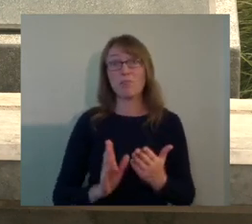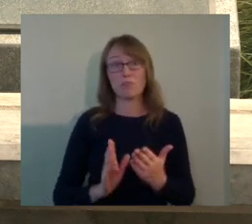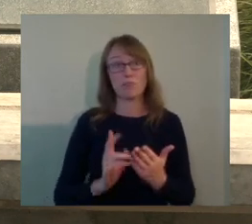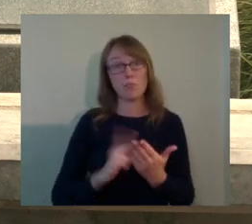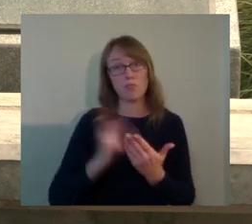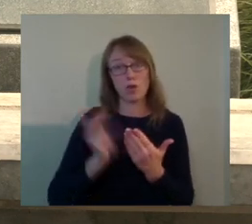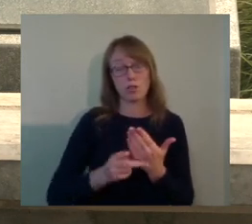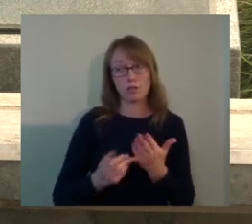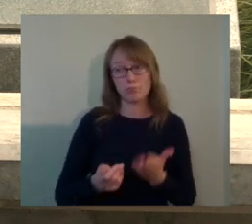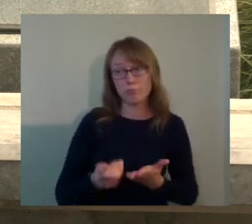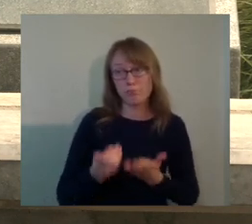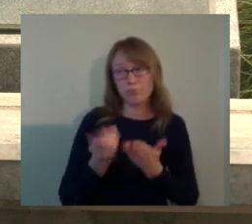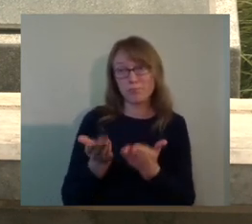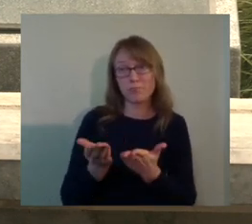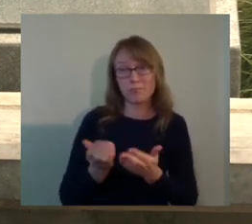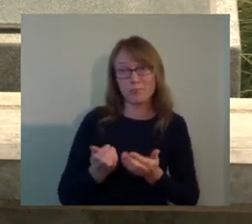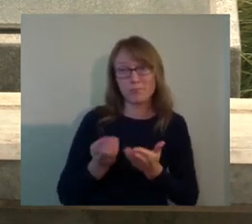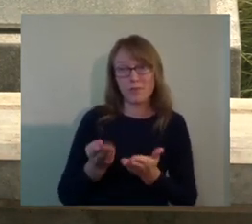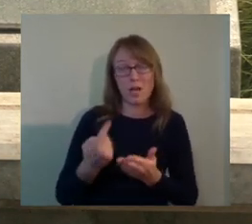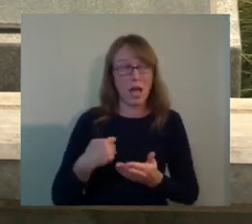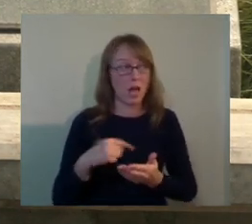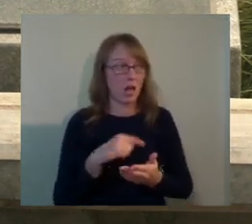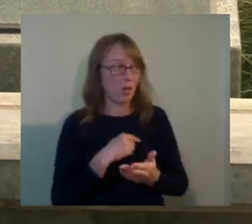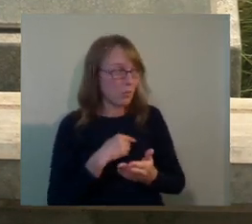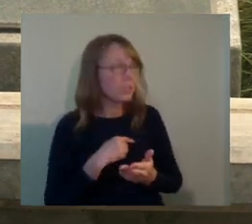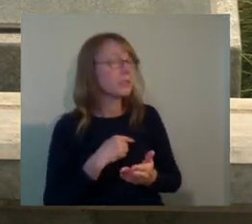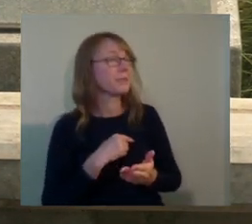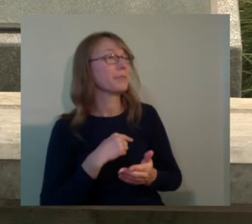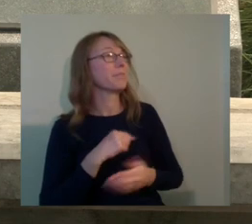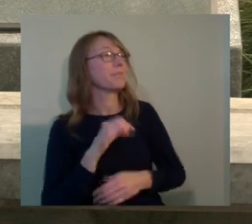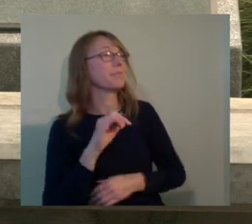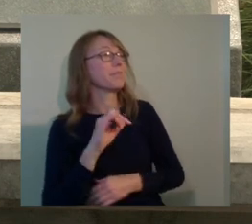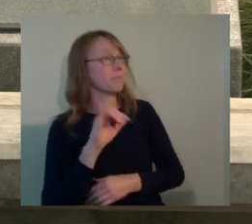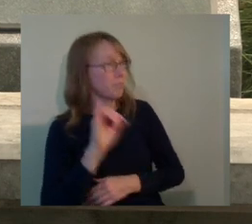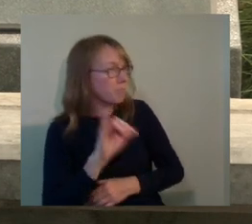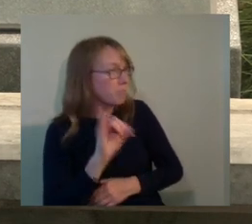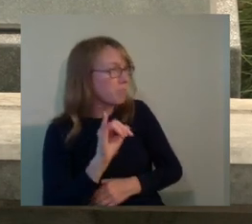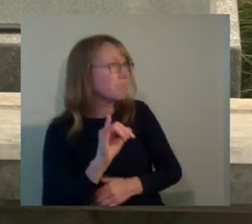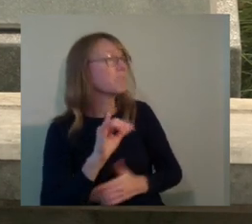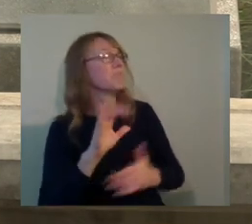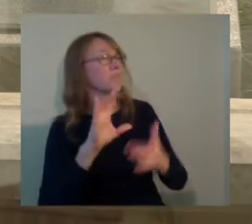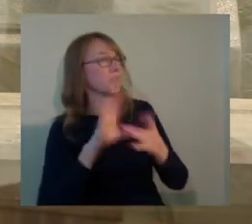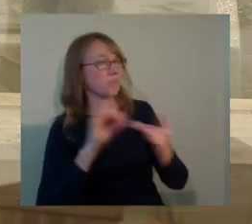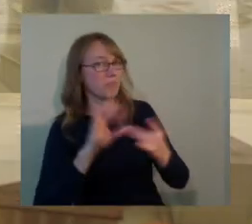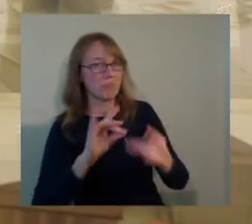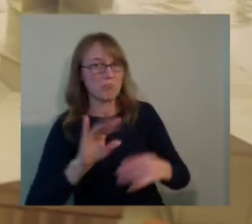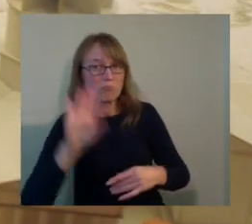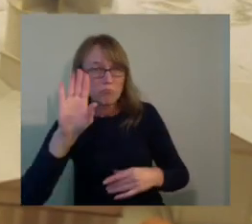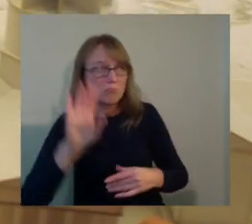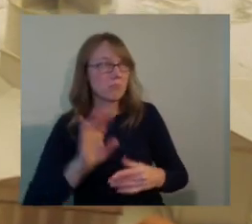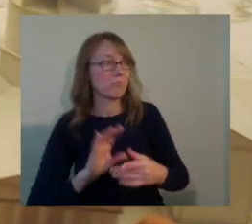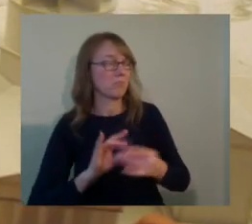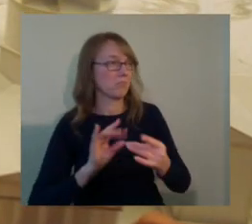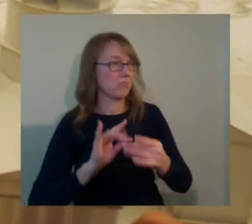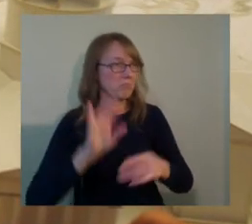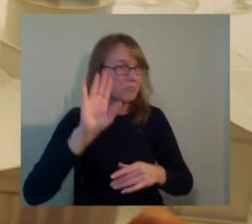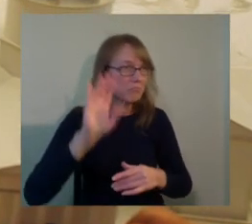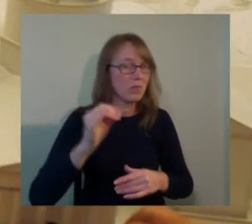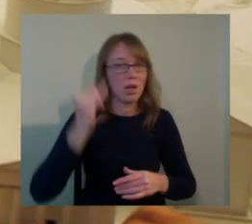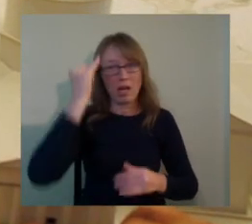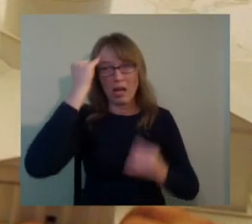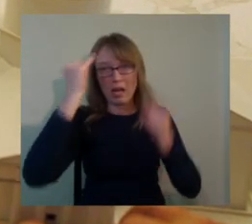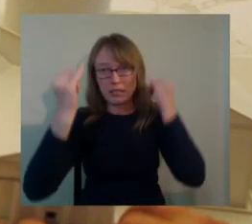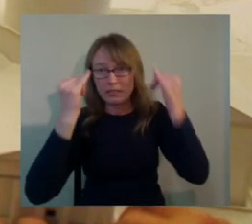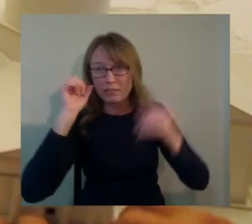group, uh, and the designers would make their proposal, and then people would raise issues. Uh, we dealt with